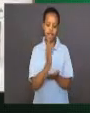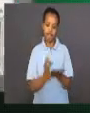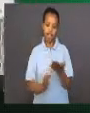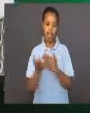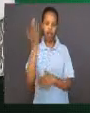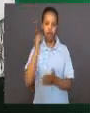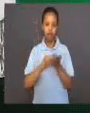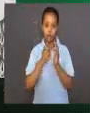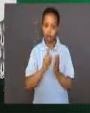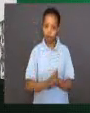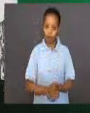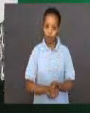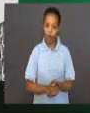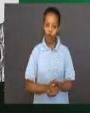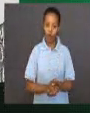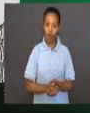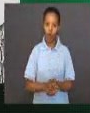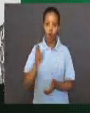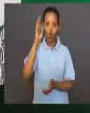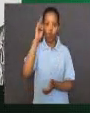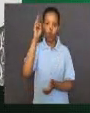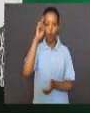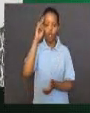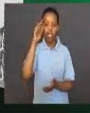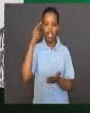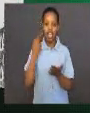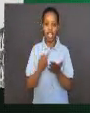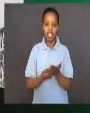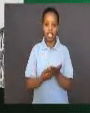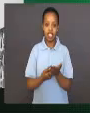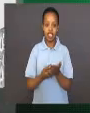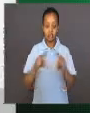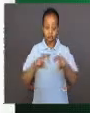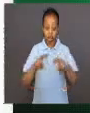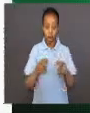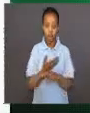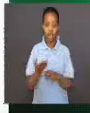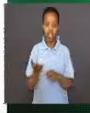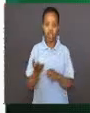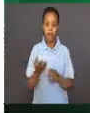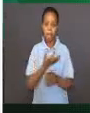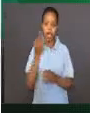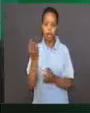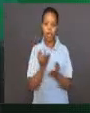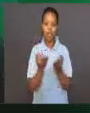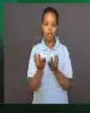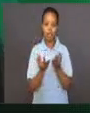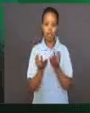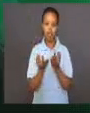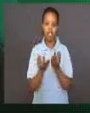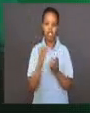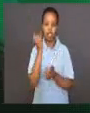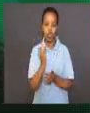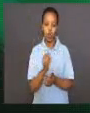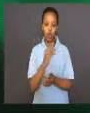Hooke included notes and drawings on all of the experiments he did using